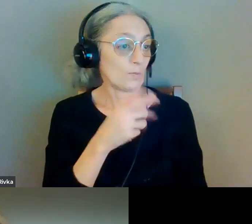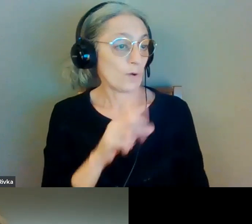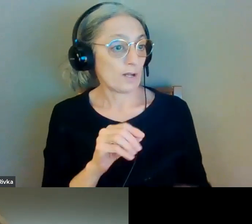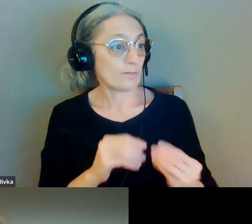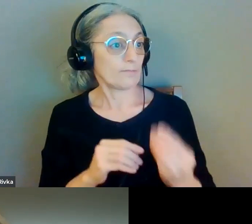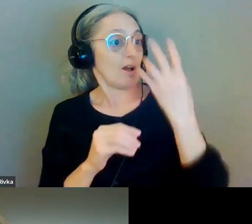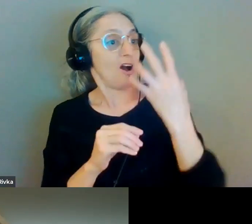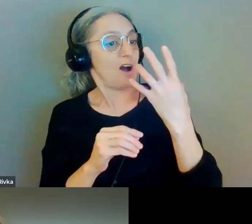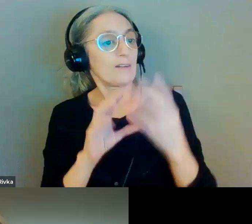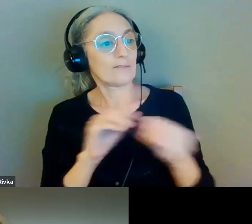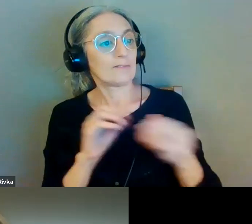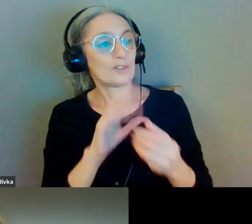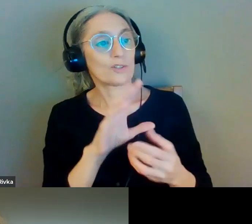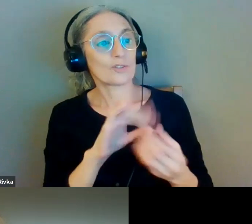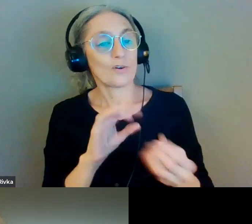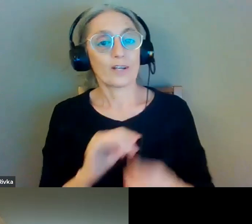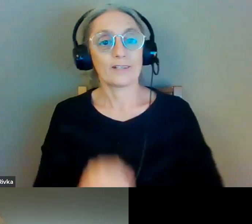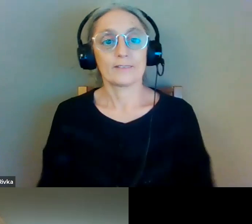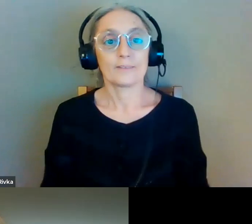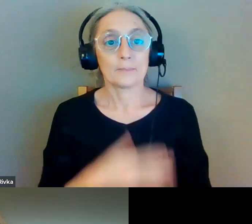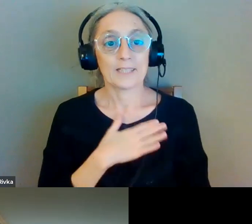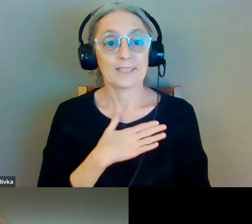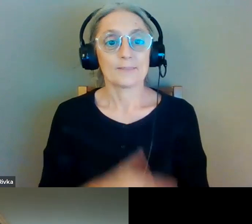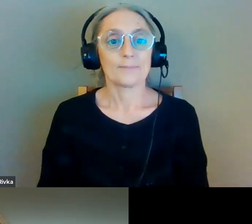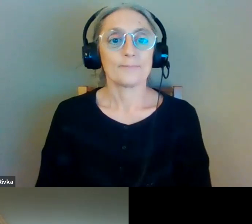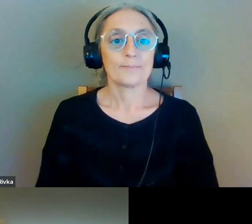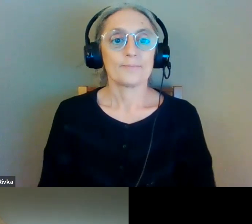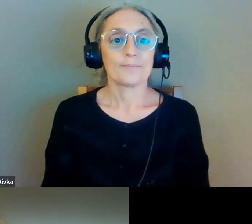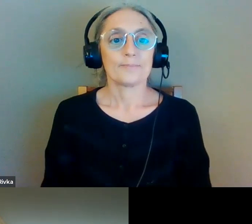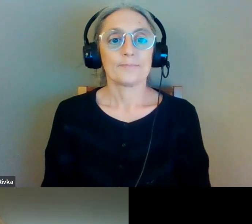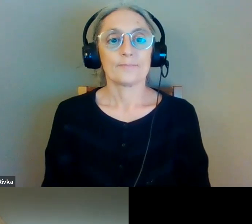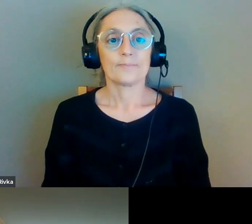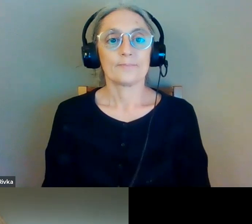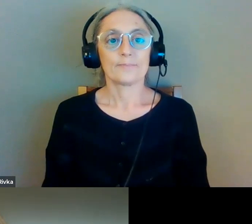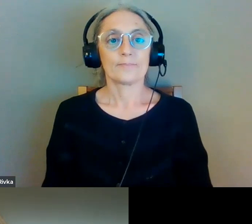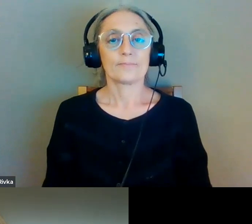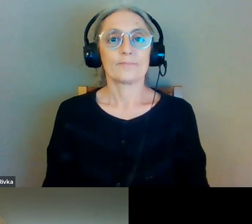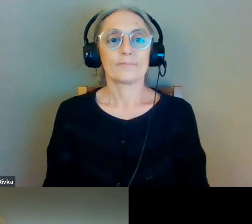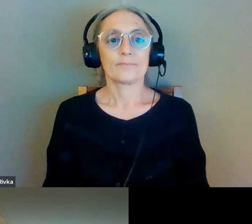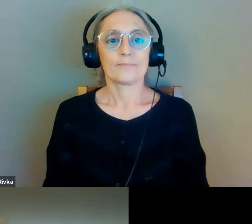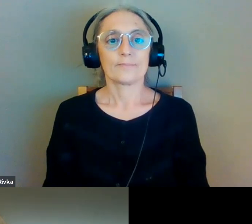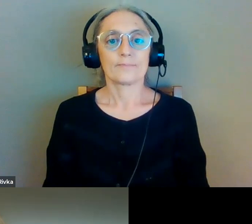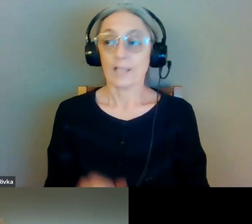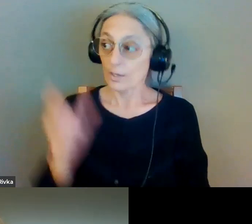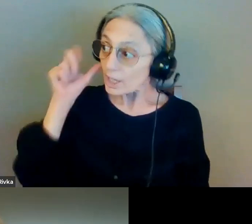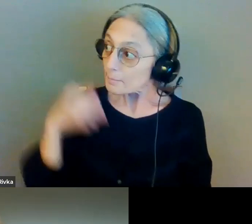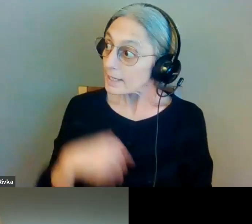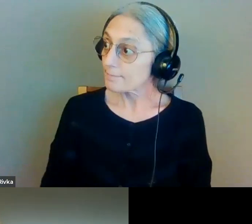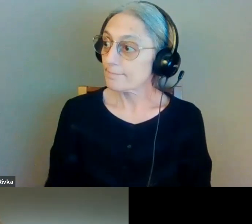share your story please can you hear me